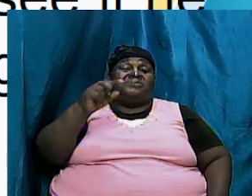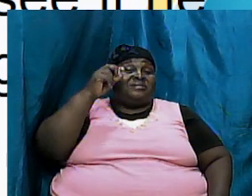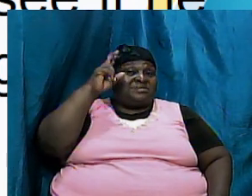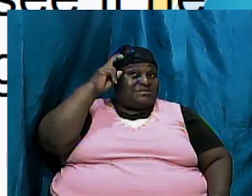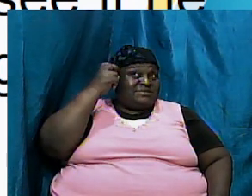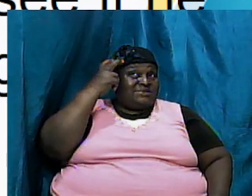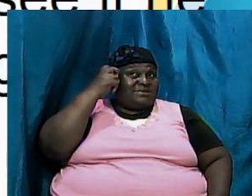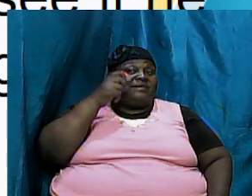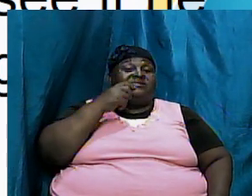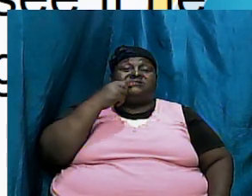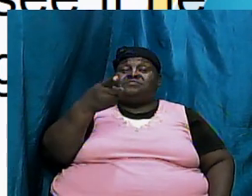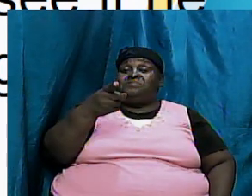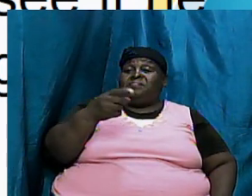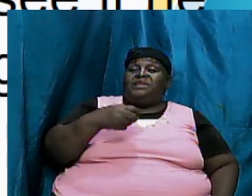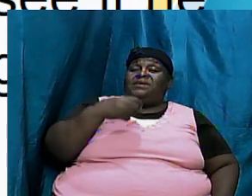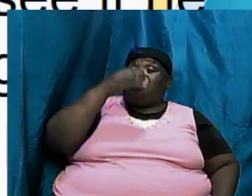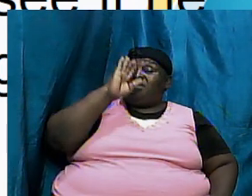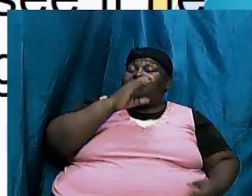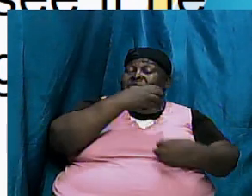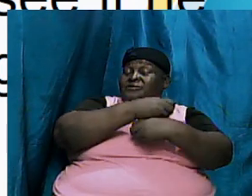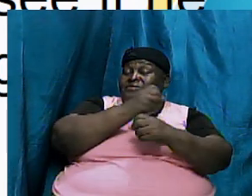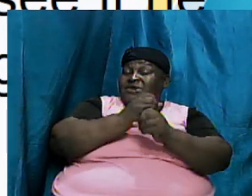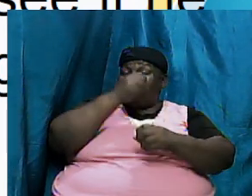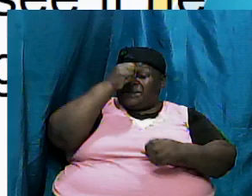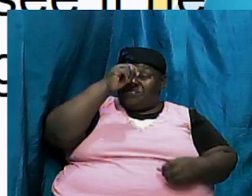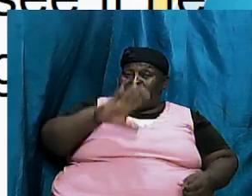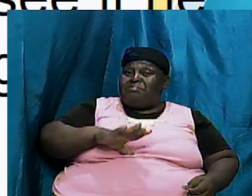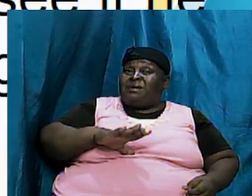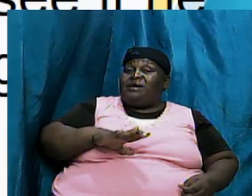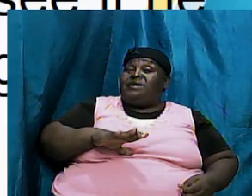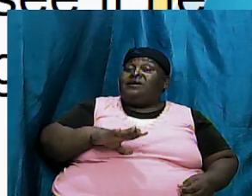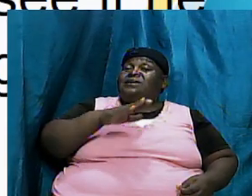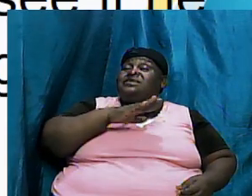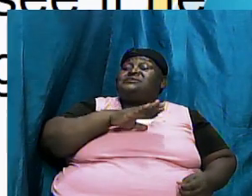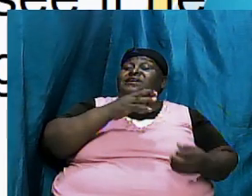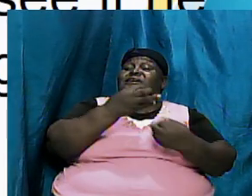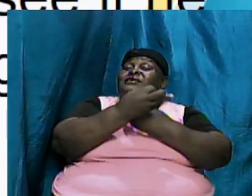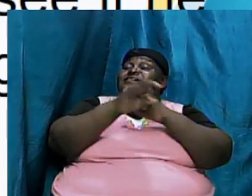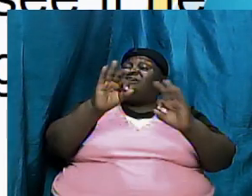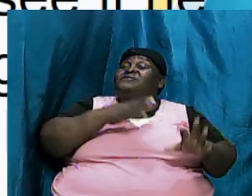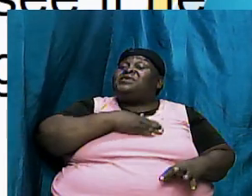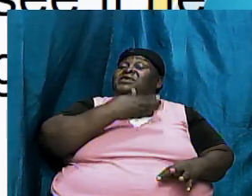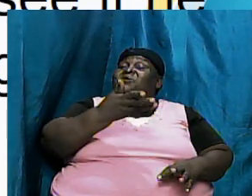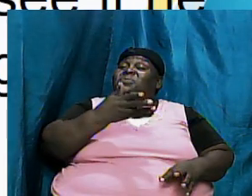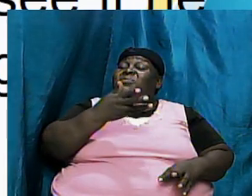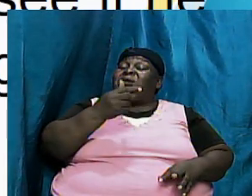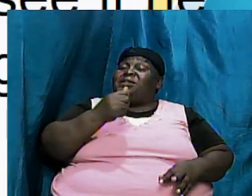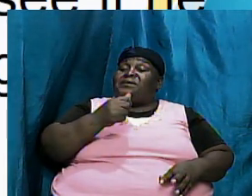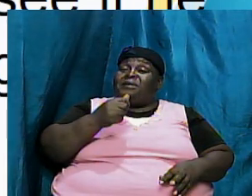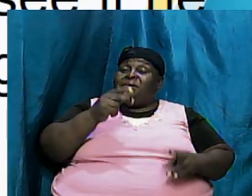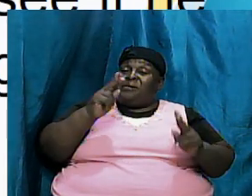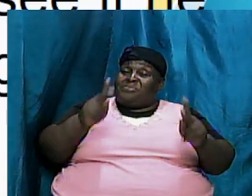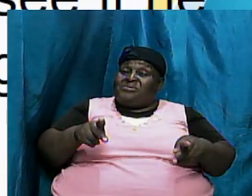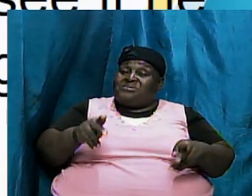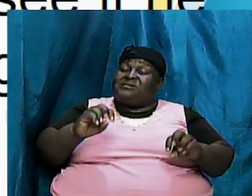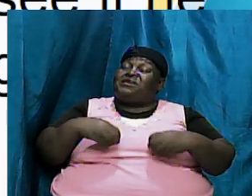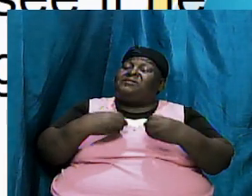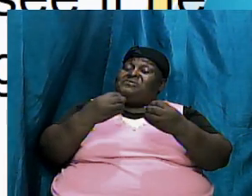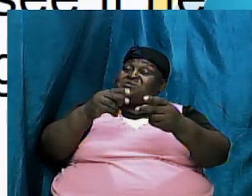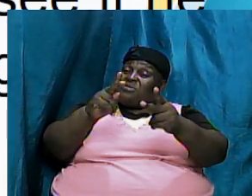so God created man as a free will agent gave us the opportunity to